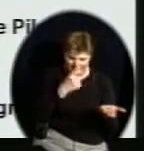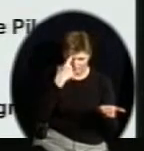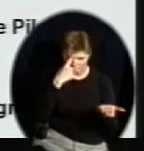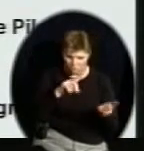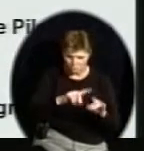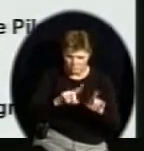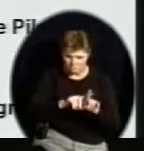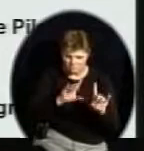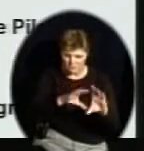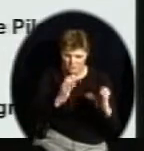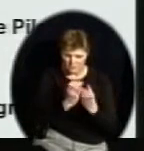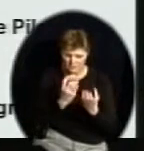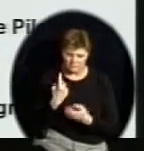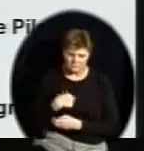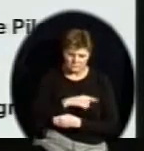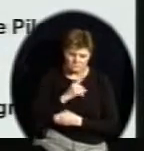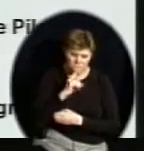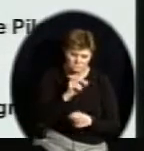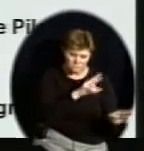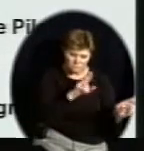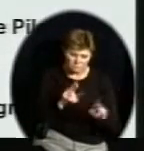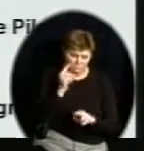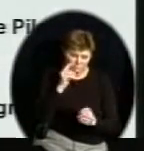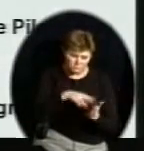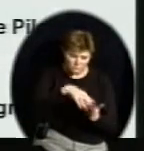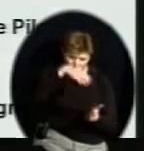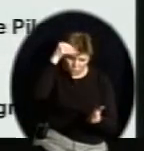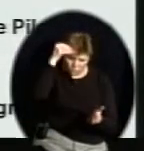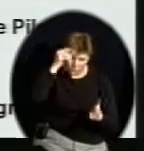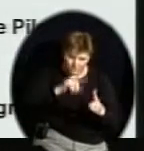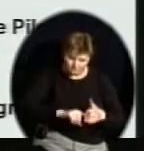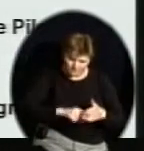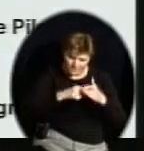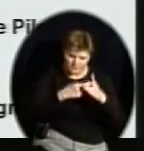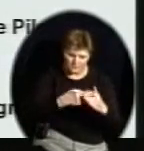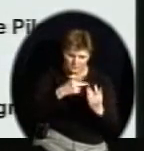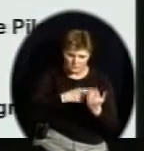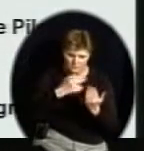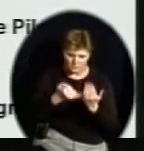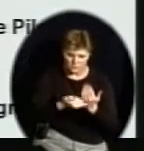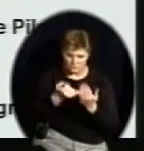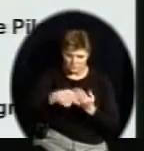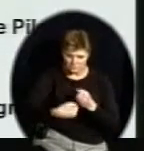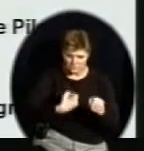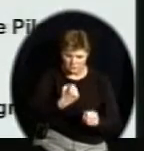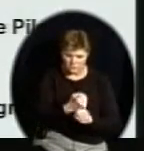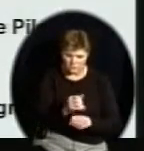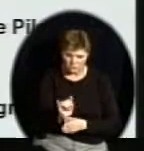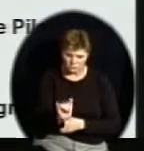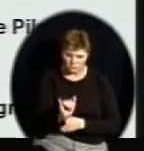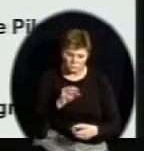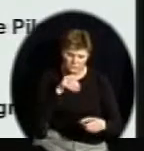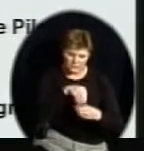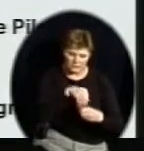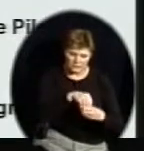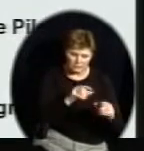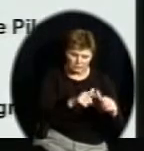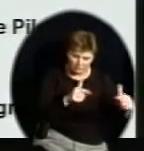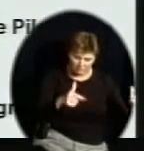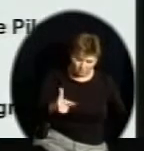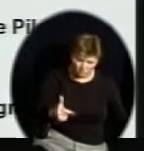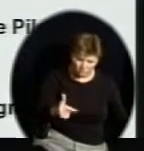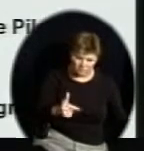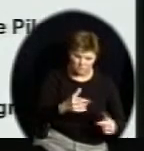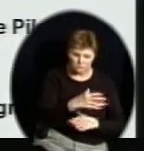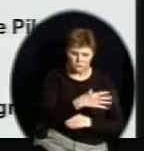learning initiatives that we're working on this year. Elementary international language, certainly well versed in that. Certainly our avid pilot has been